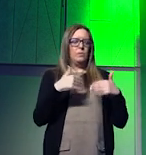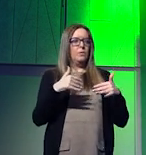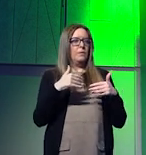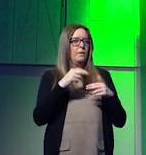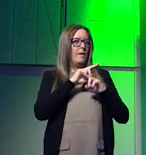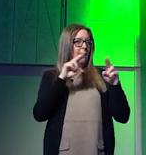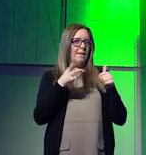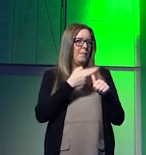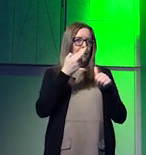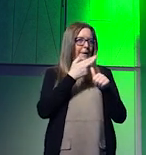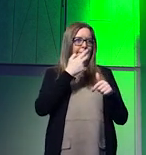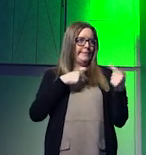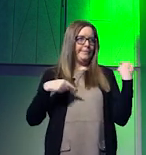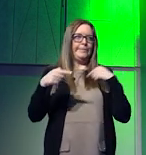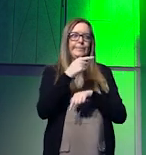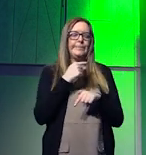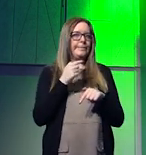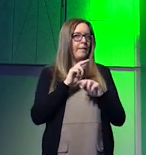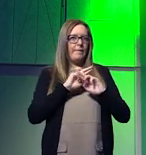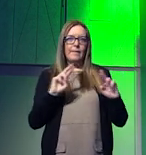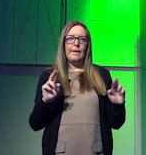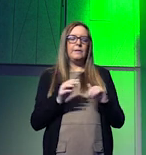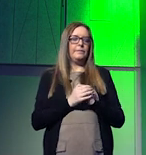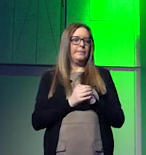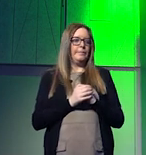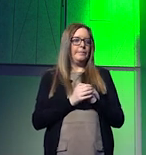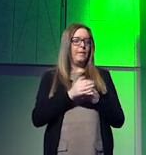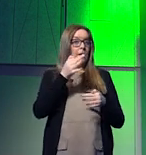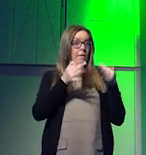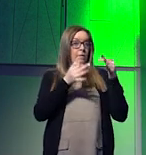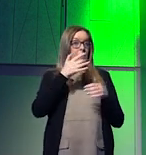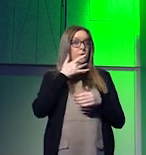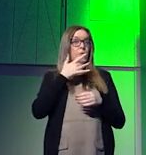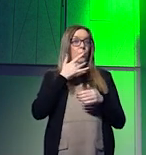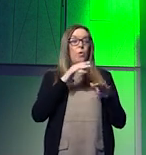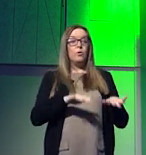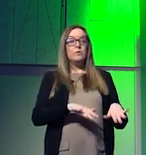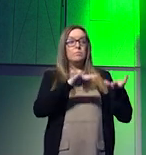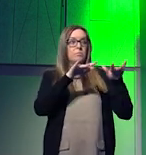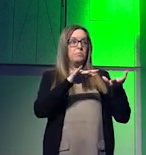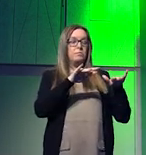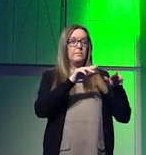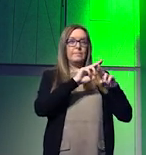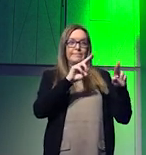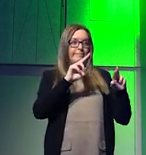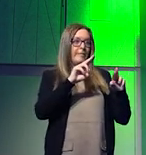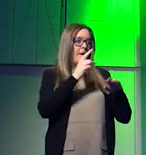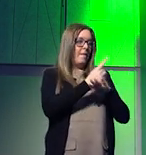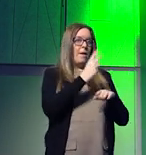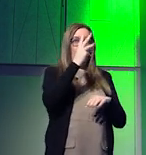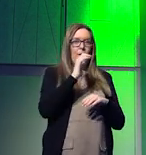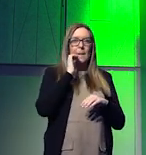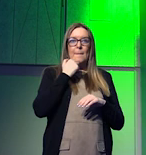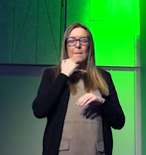we're not prepared for fresh water is growing scarcer as a result again of the climate forcing the